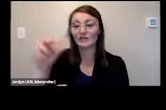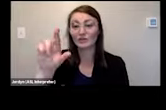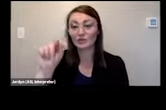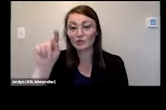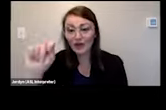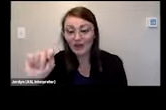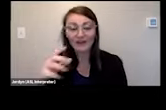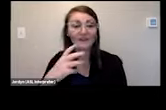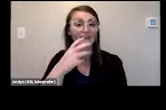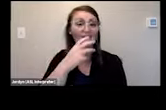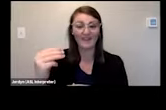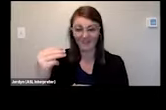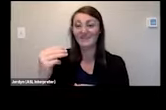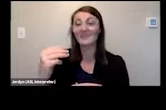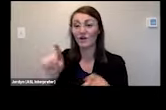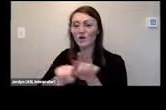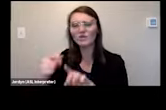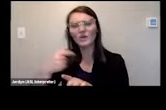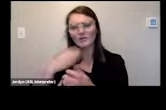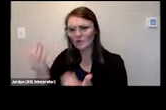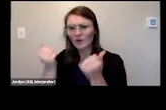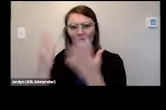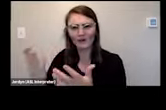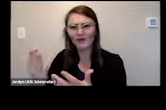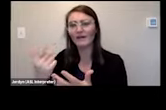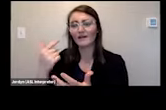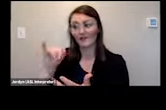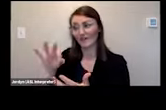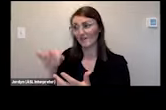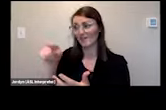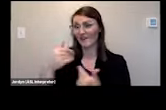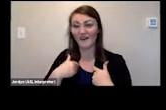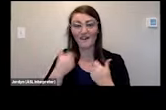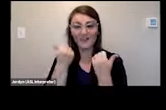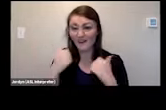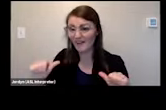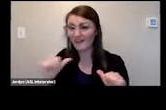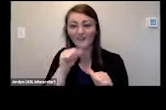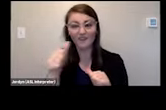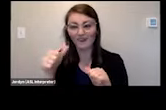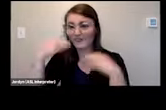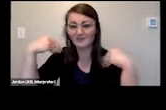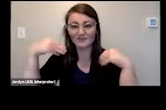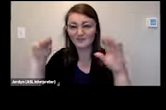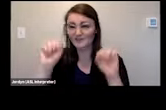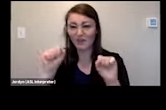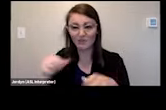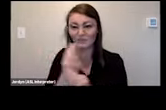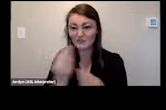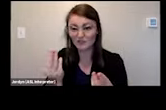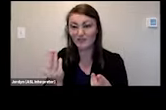3d printing companies and asking them do they have unsellable filament or other companies that might have unsellable materials that you might be able to use